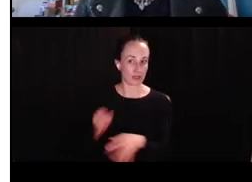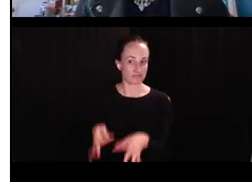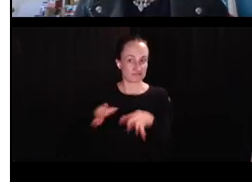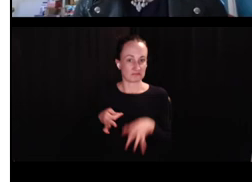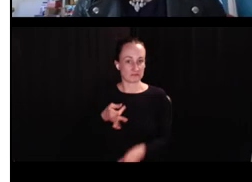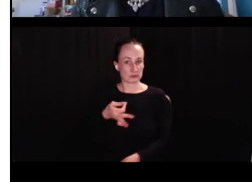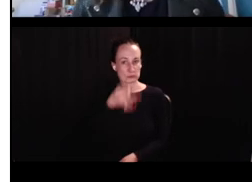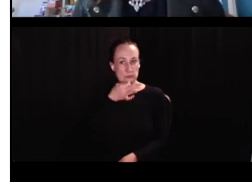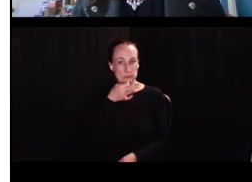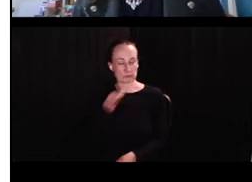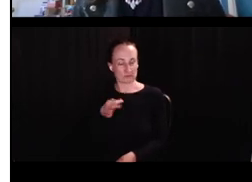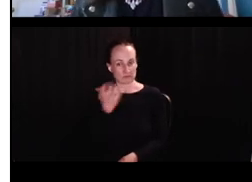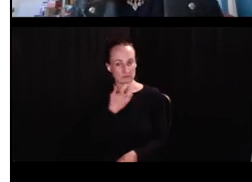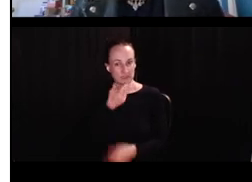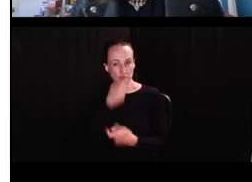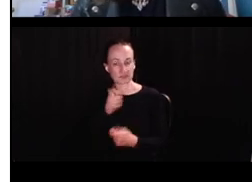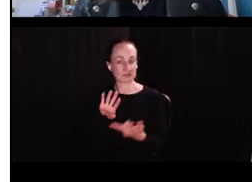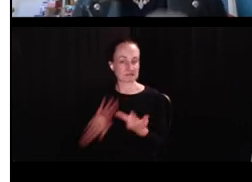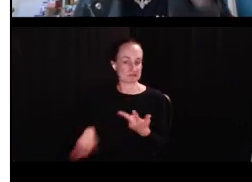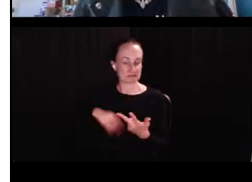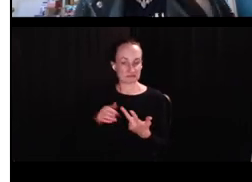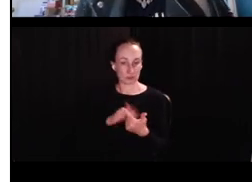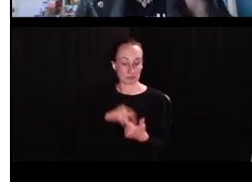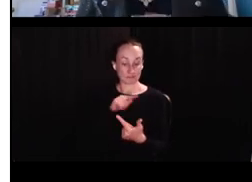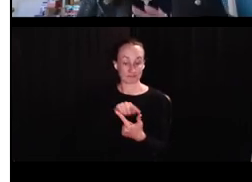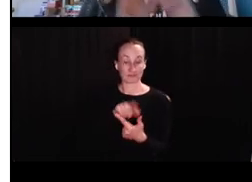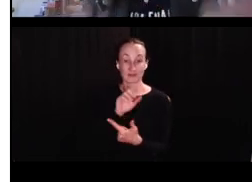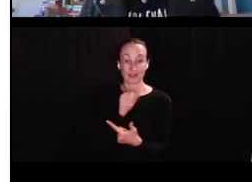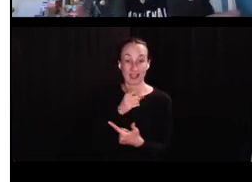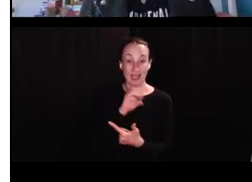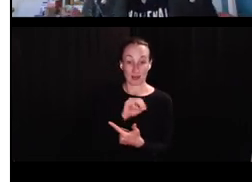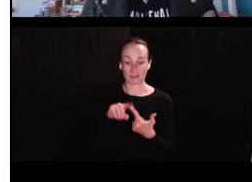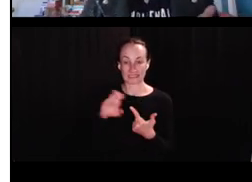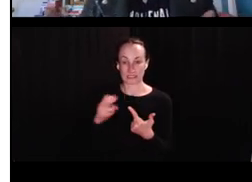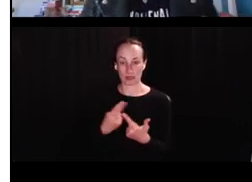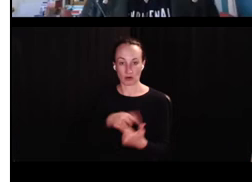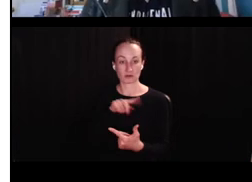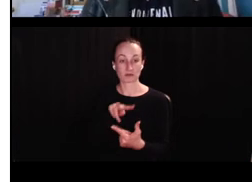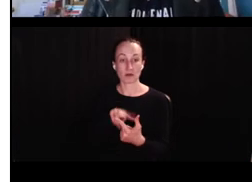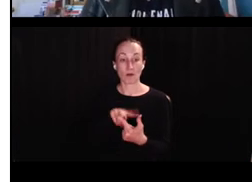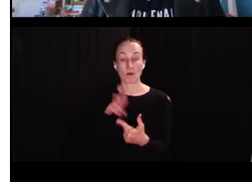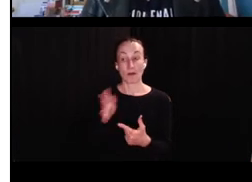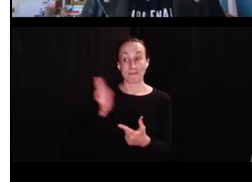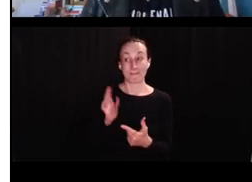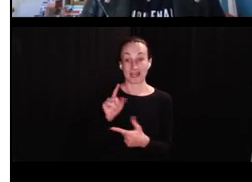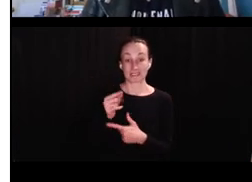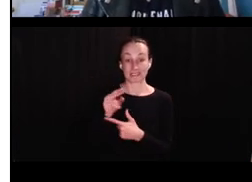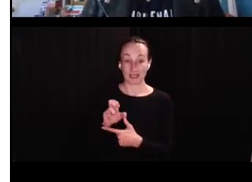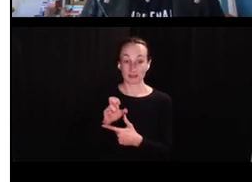So that's, you know, very interesting, but okay. So past tense forms, um,